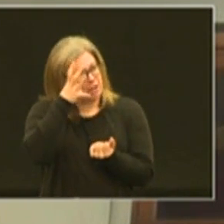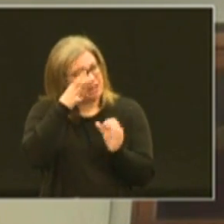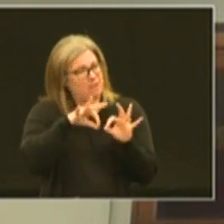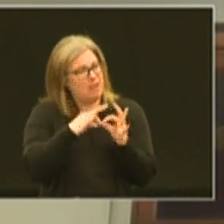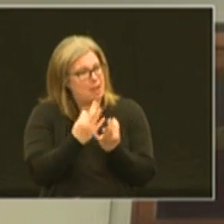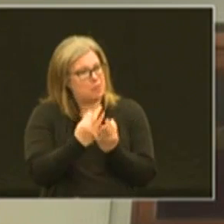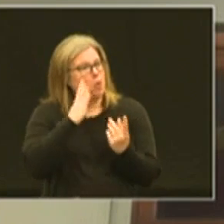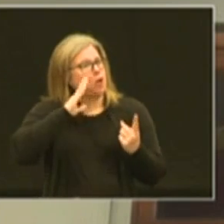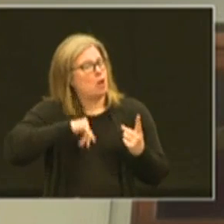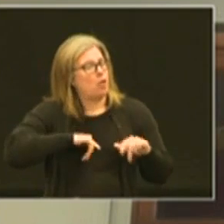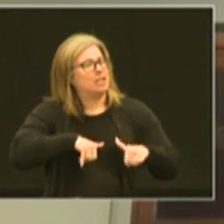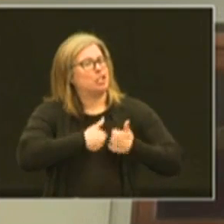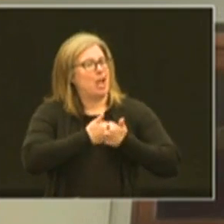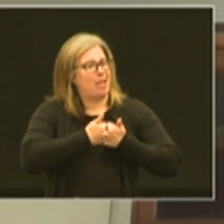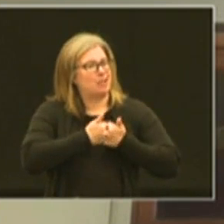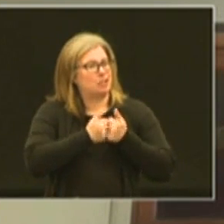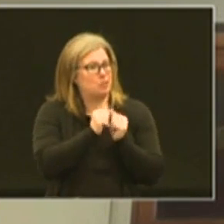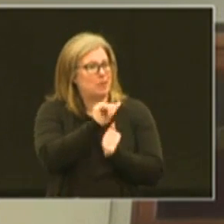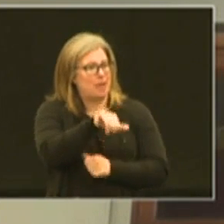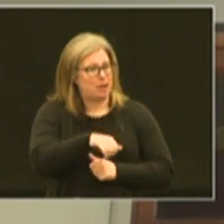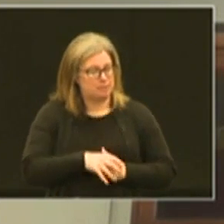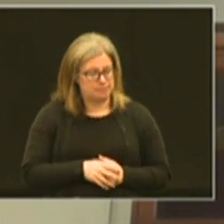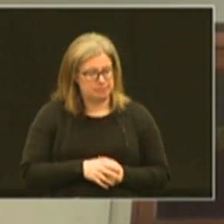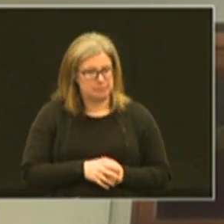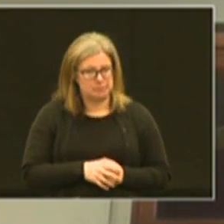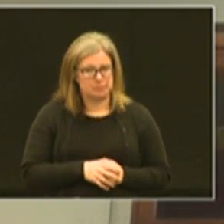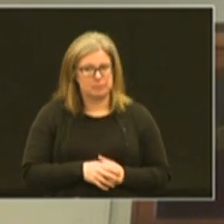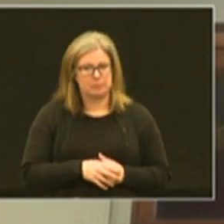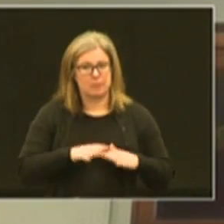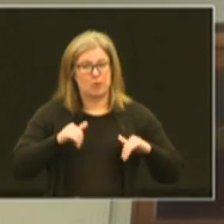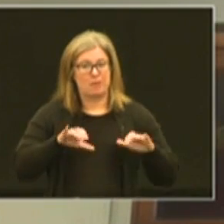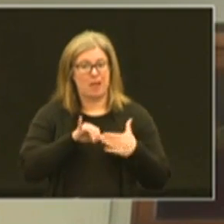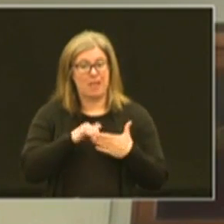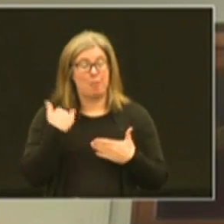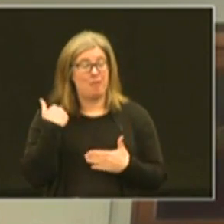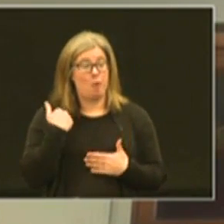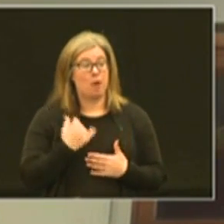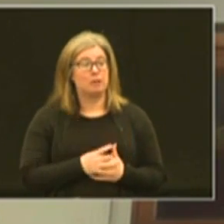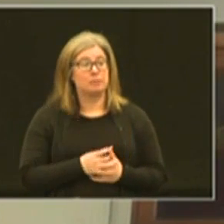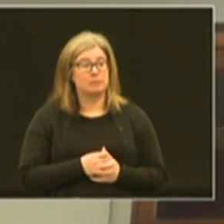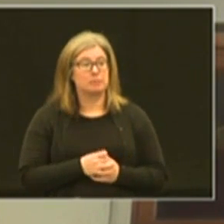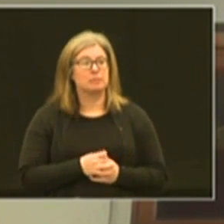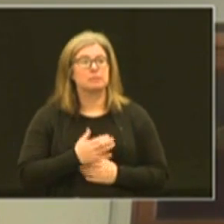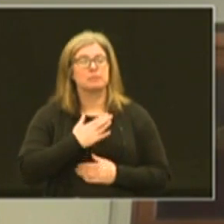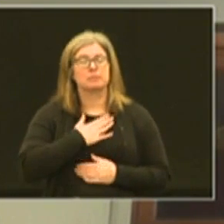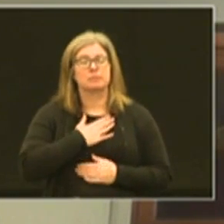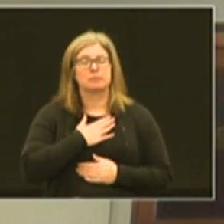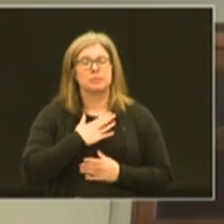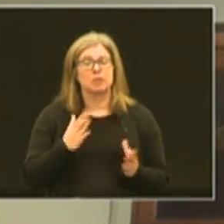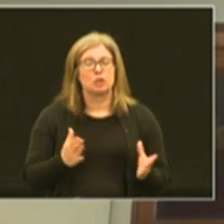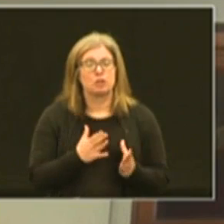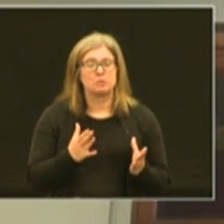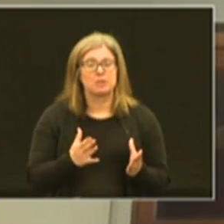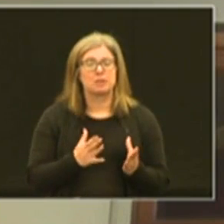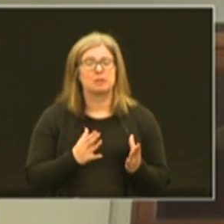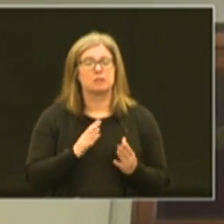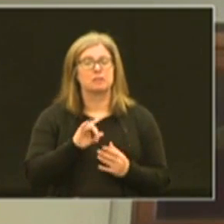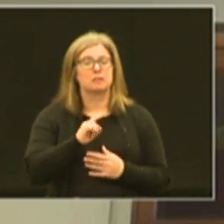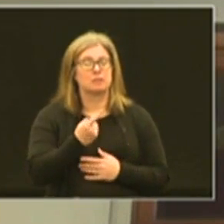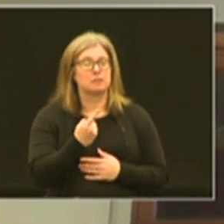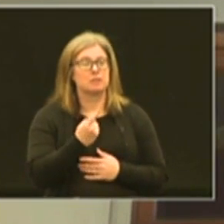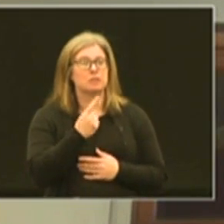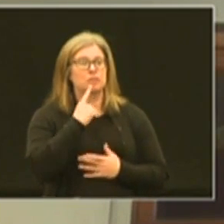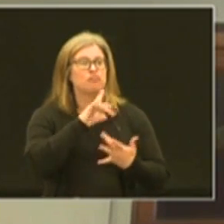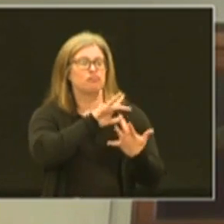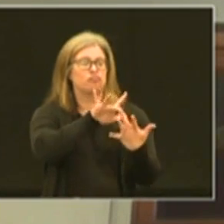and families we know the challenge with that when you haven't done that before you know my encouragement is number one to